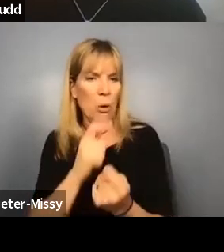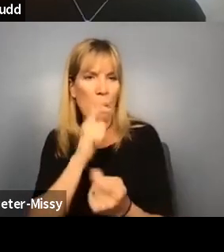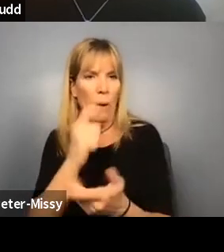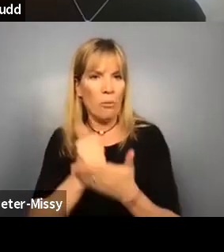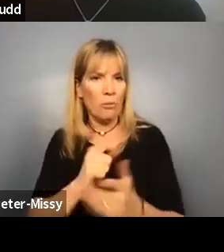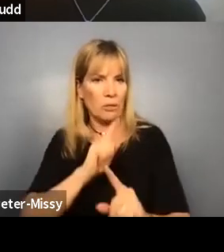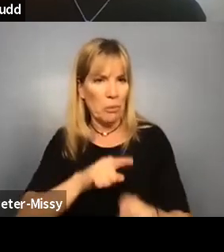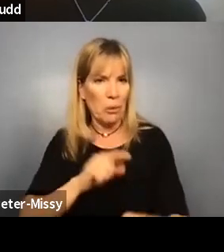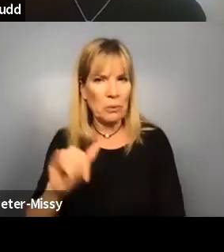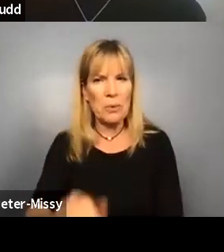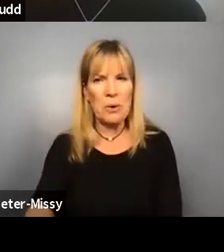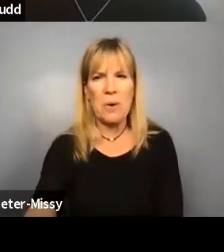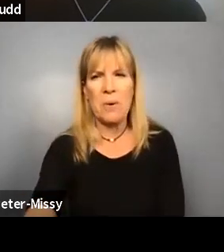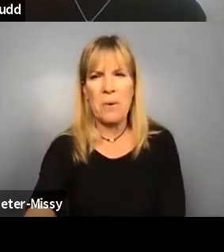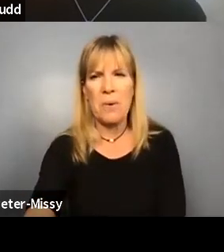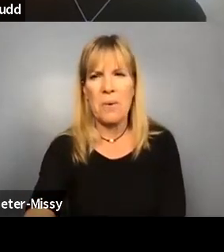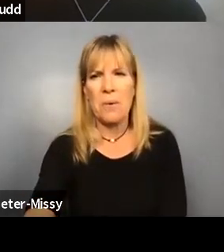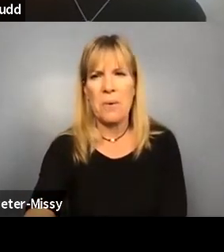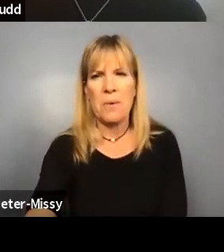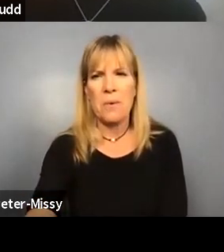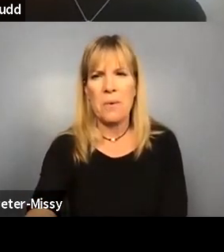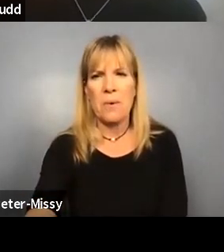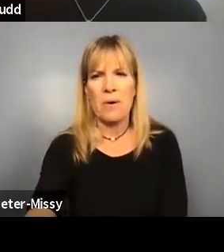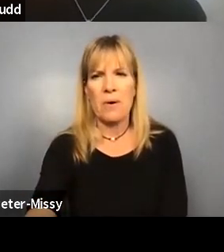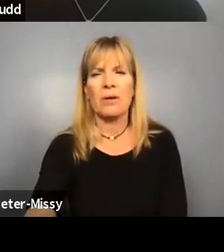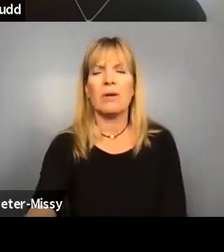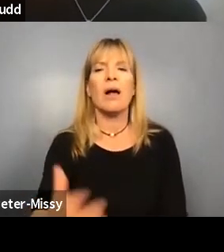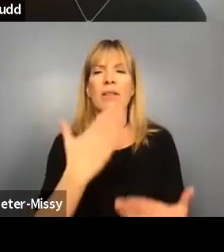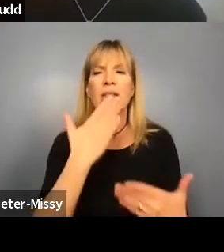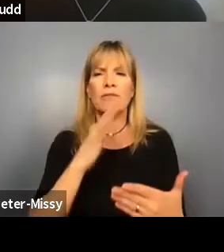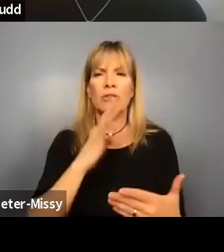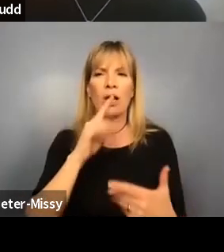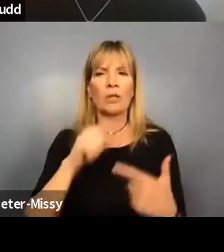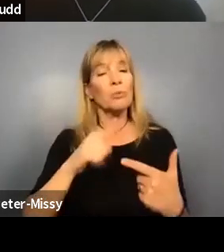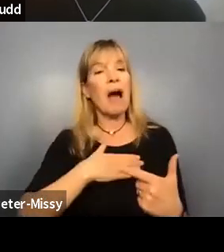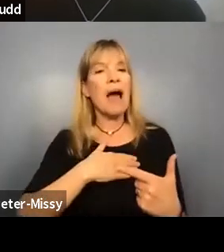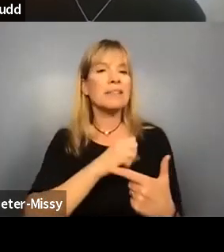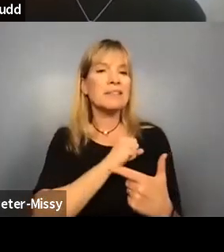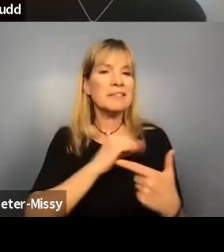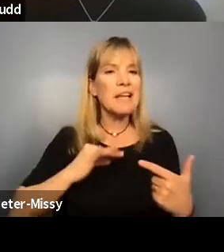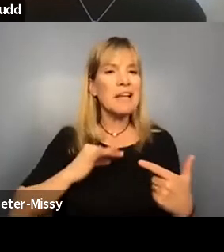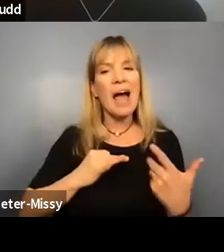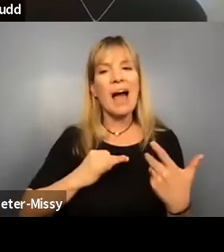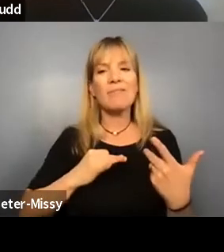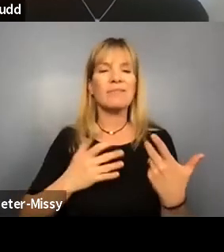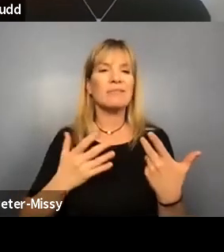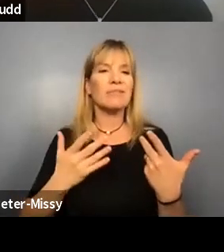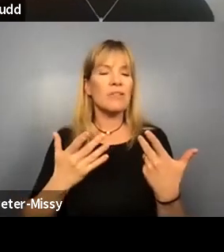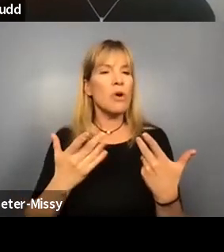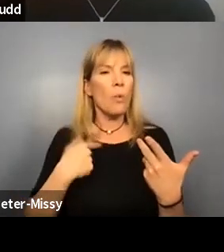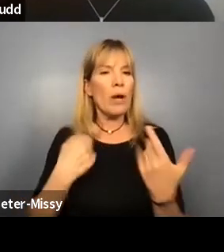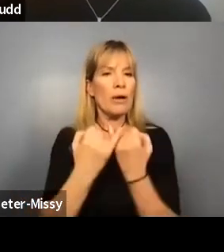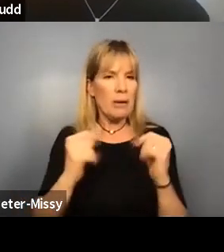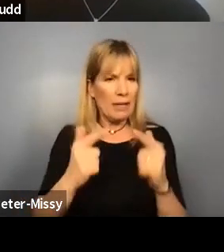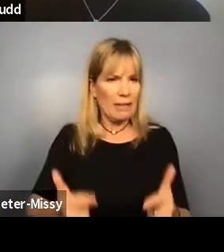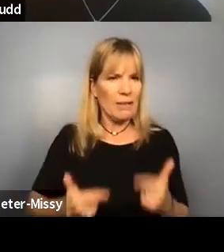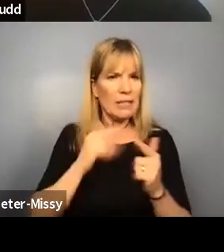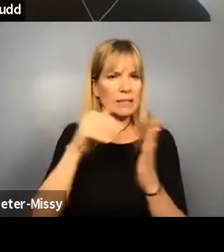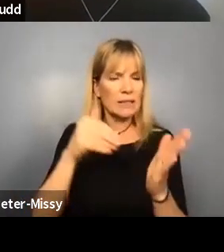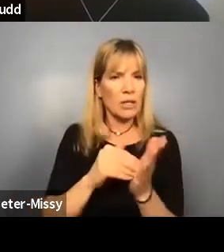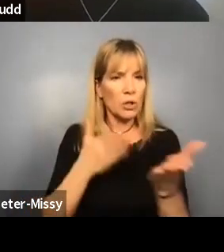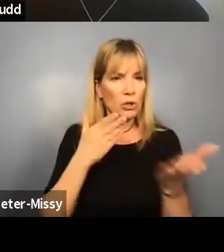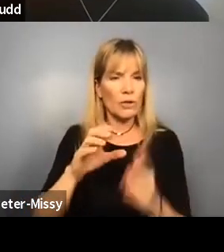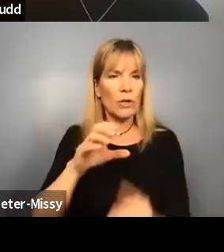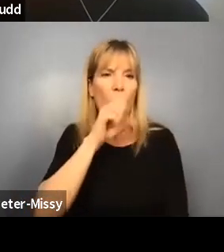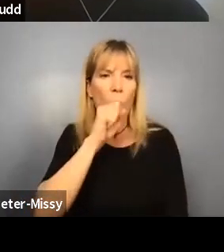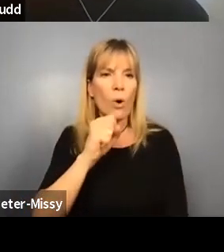well. So, um, and, and thank you for talking with a couple of my, uh, staff at Dale McIntosh. We are the, uh, Independent Living Center serving Orange